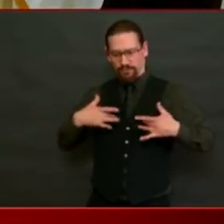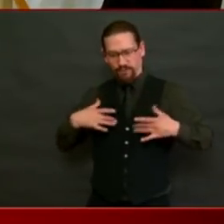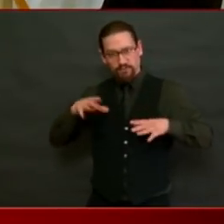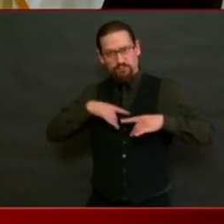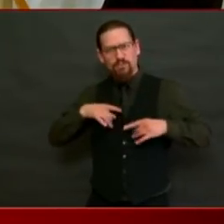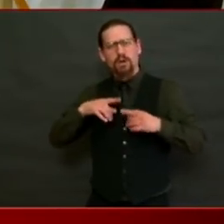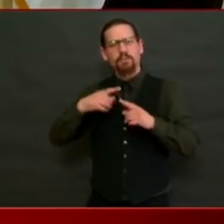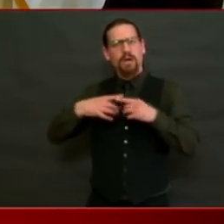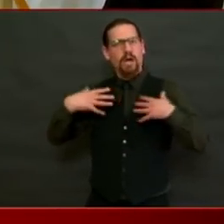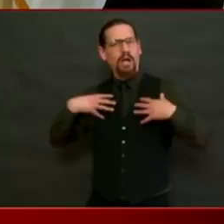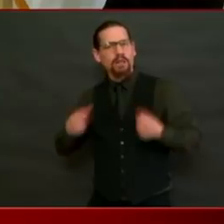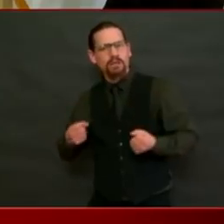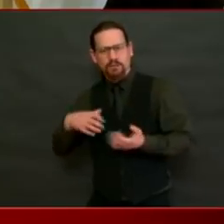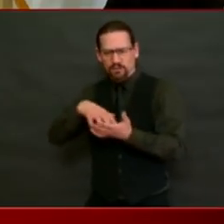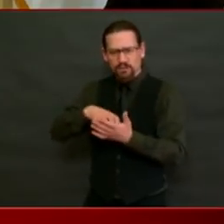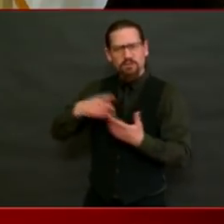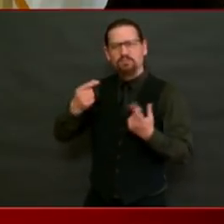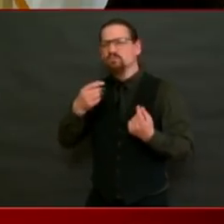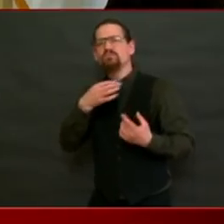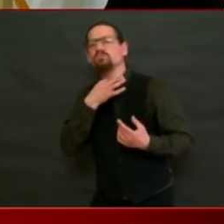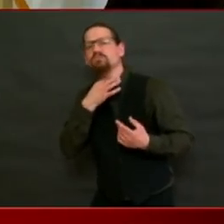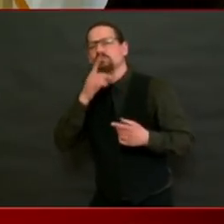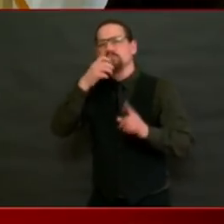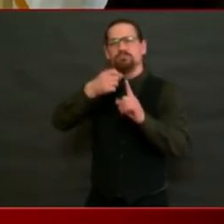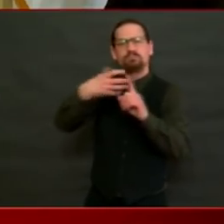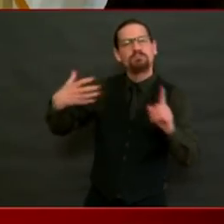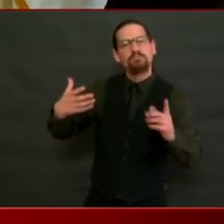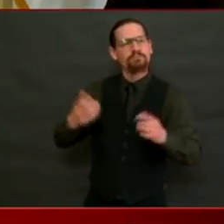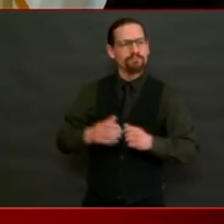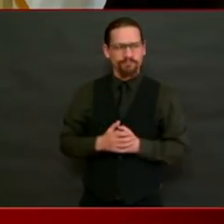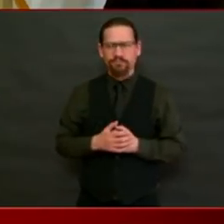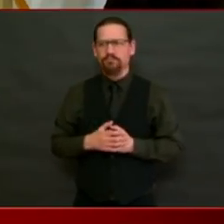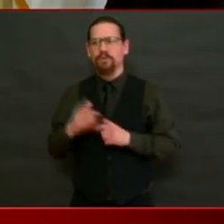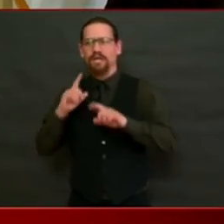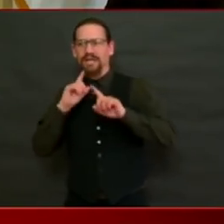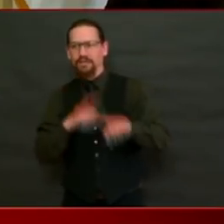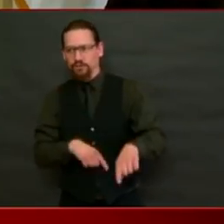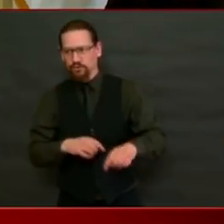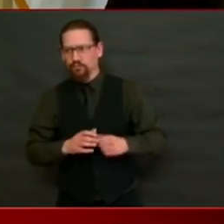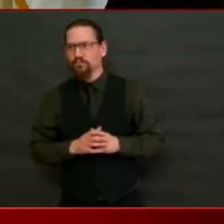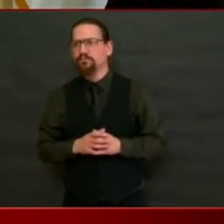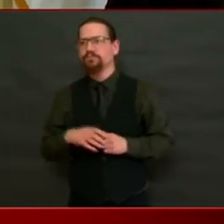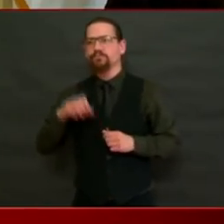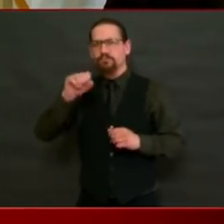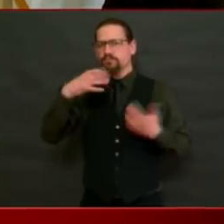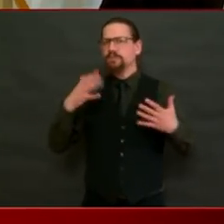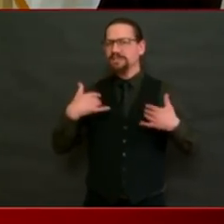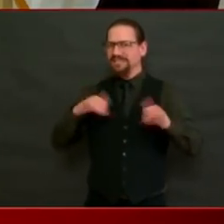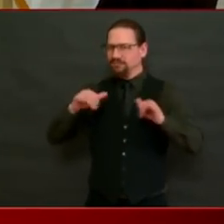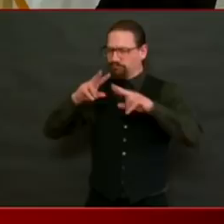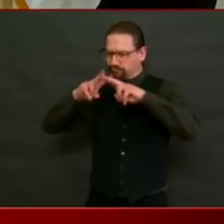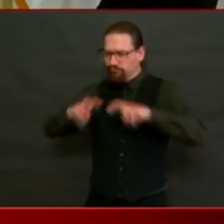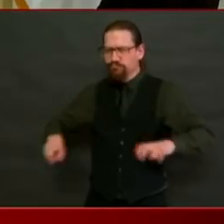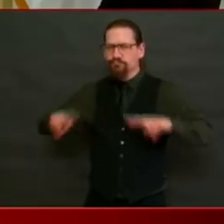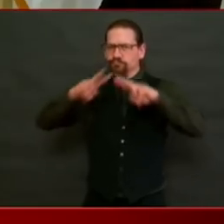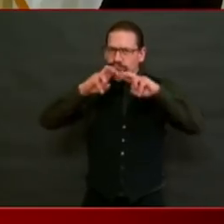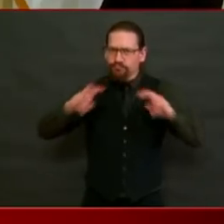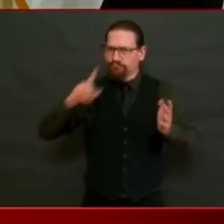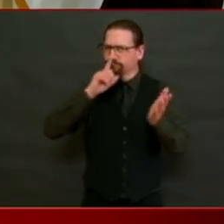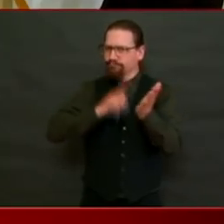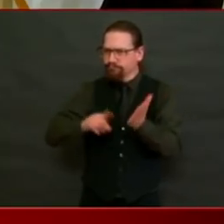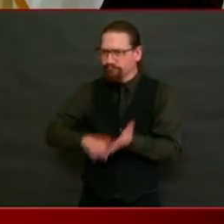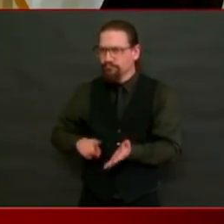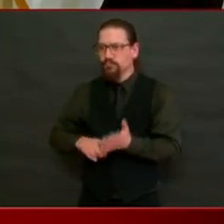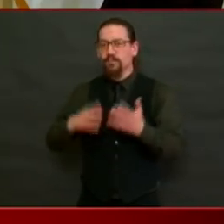along those lines. A larger number of the deaths, a larger proportion of the unfortunate deaths are in